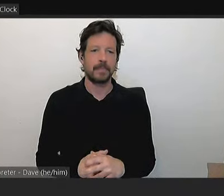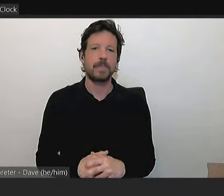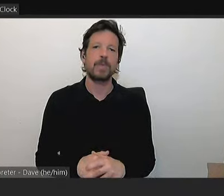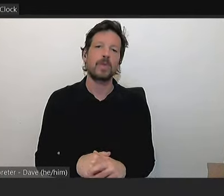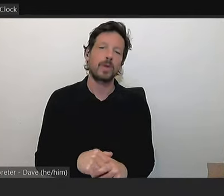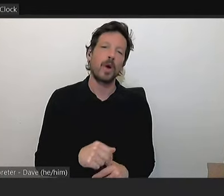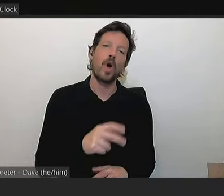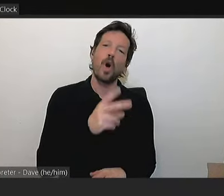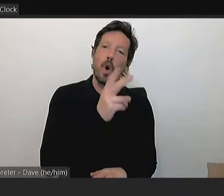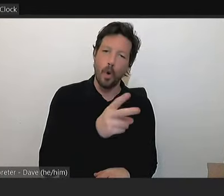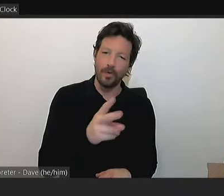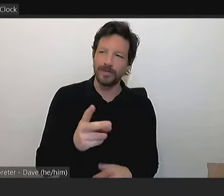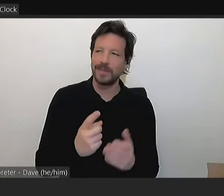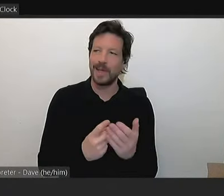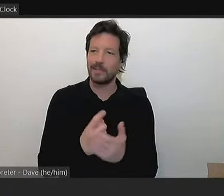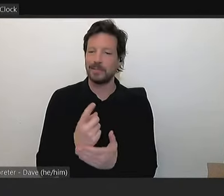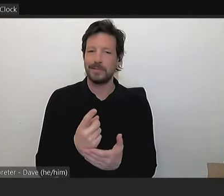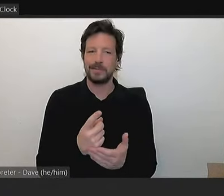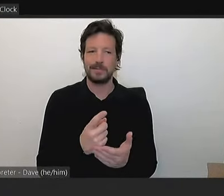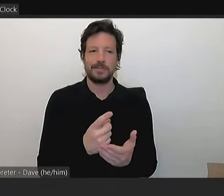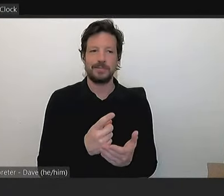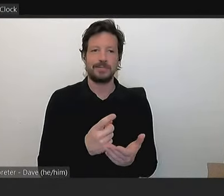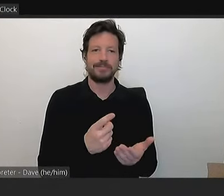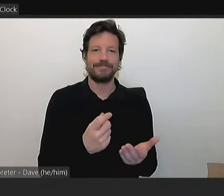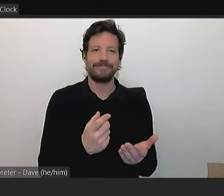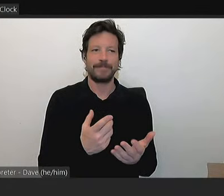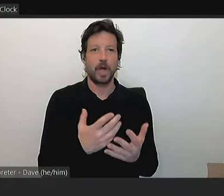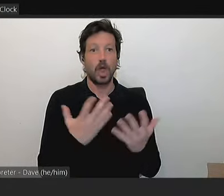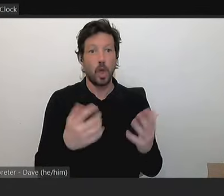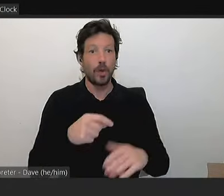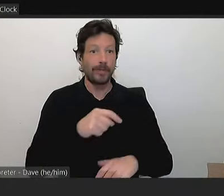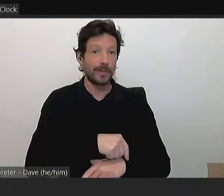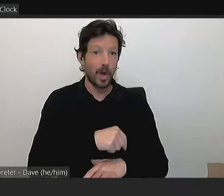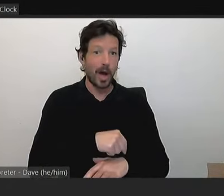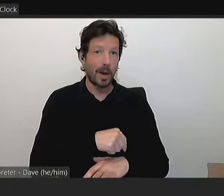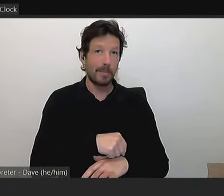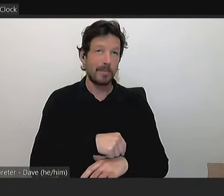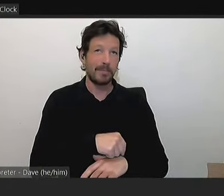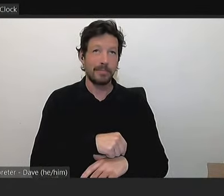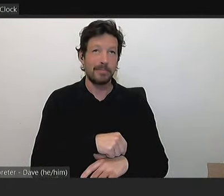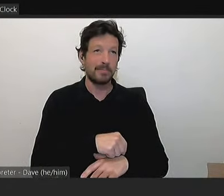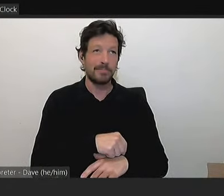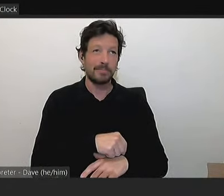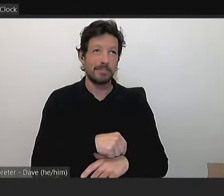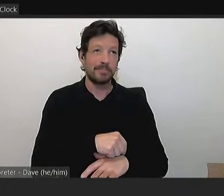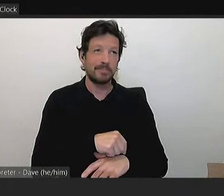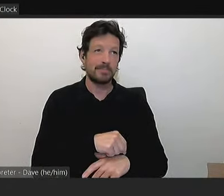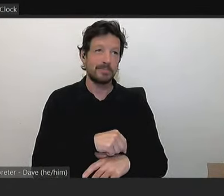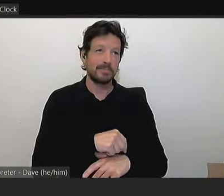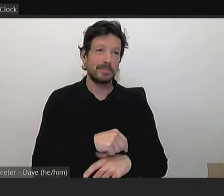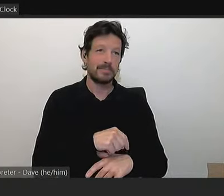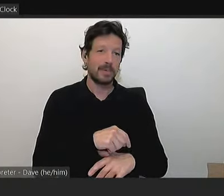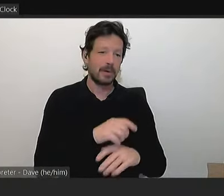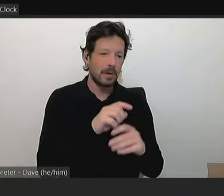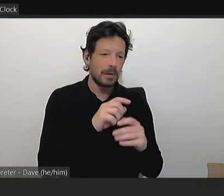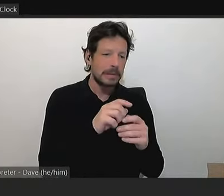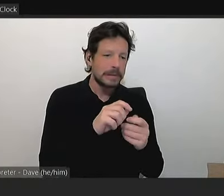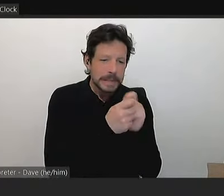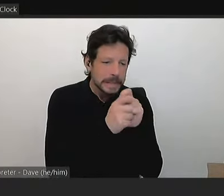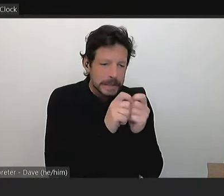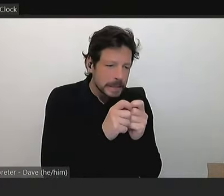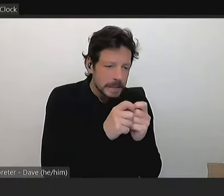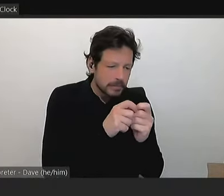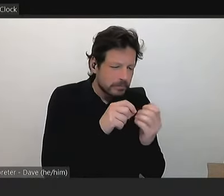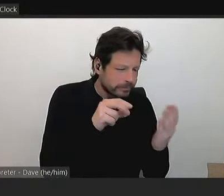you know, a disproportionate amount of time I suppose we could say over what are fairly modest items whilst overlooking the